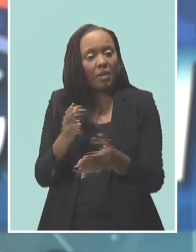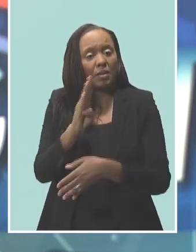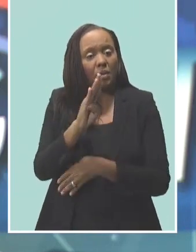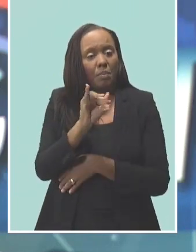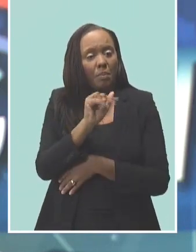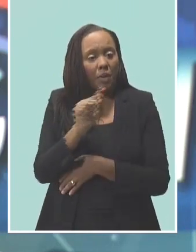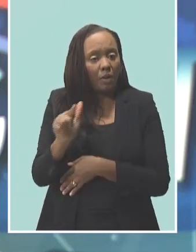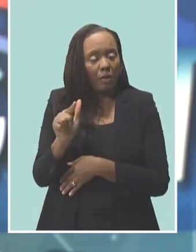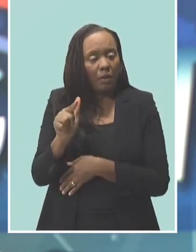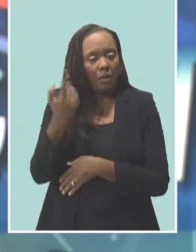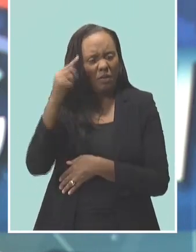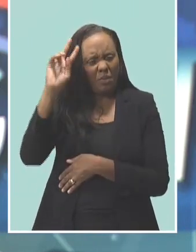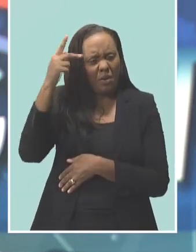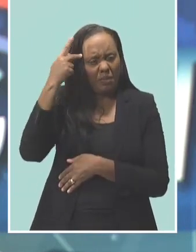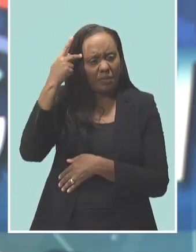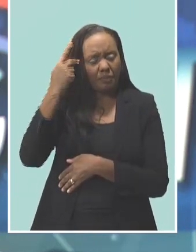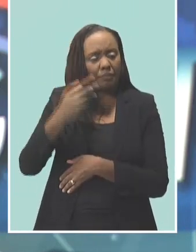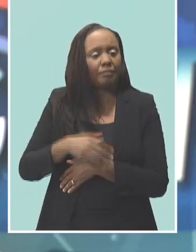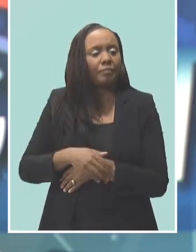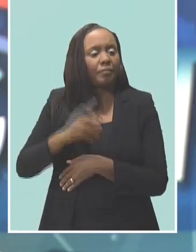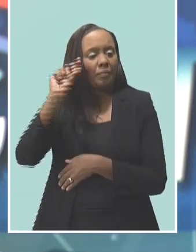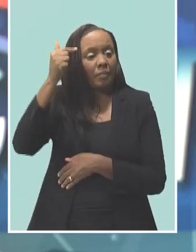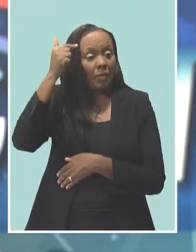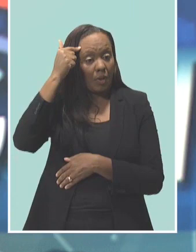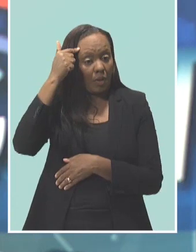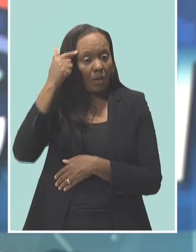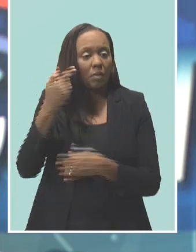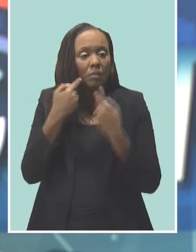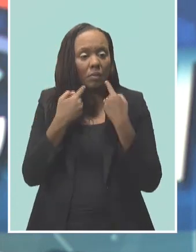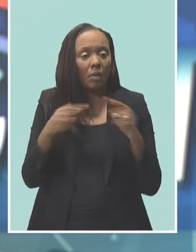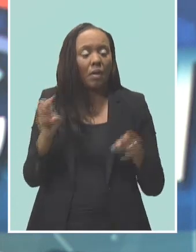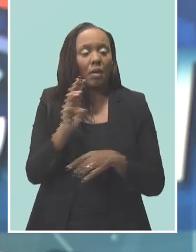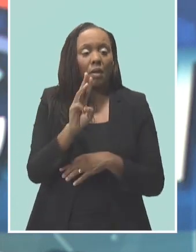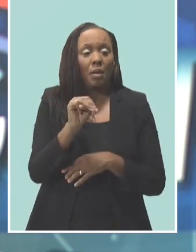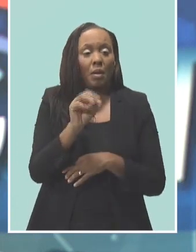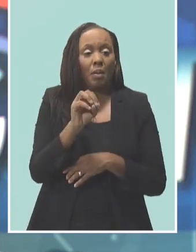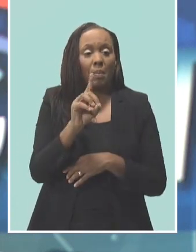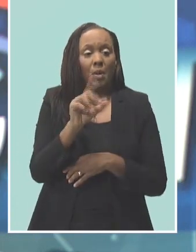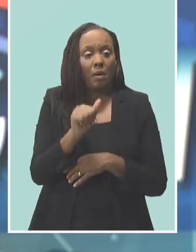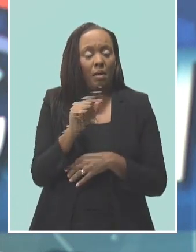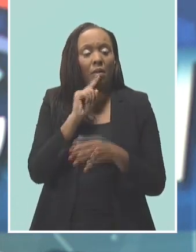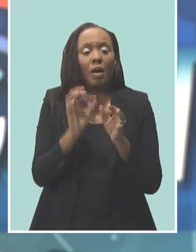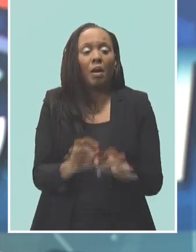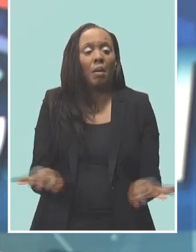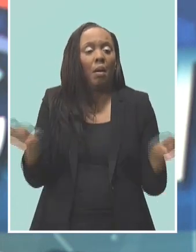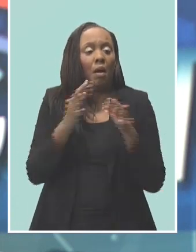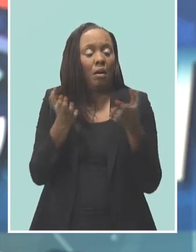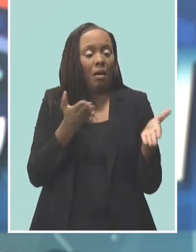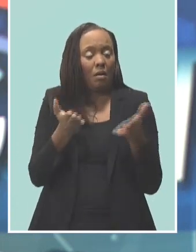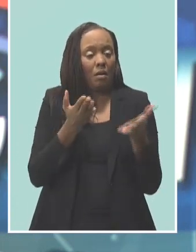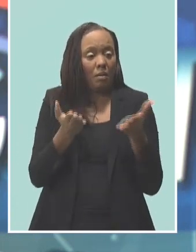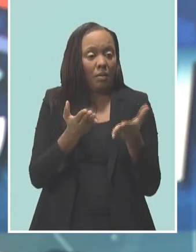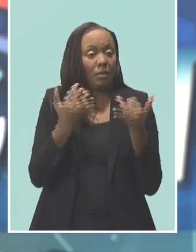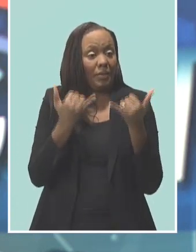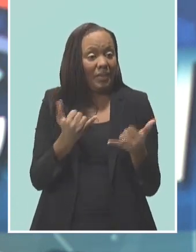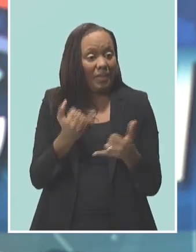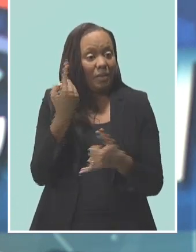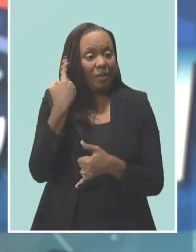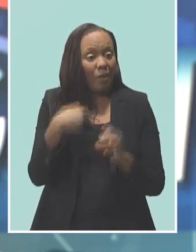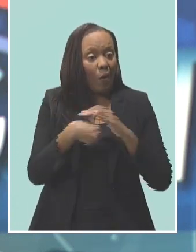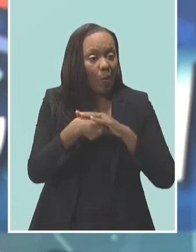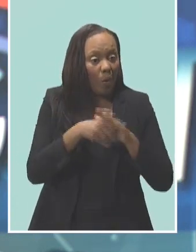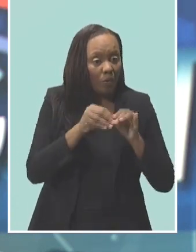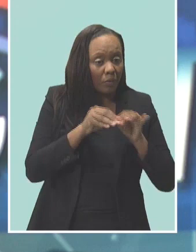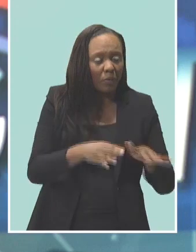Now, Bar Jam also acknowledges government's decision to declare the media an essential service during the ongoing state of public health emergency